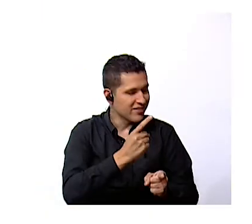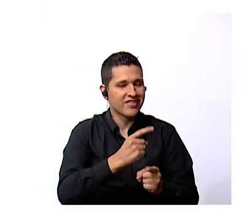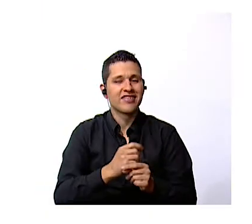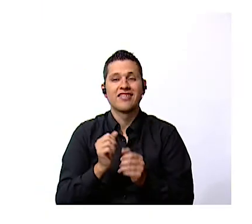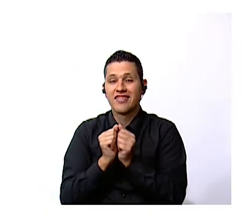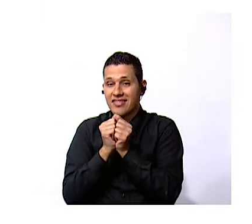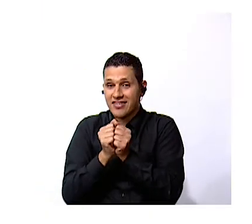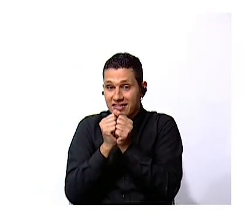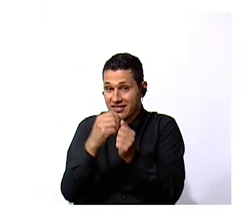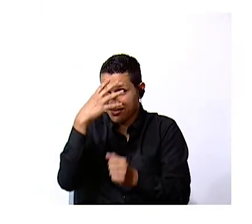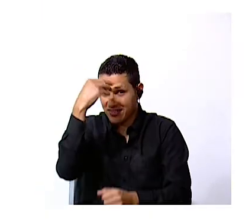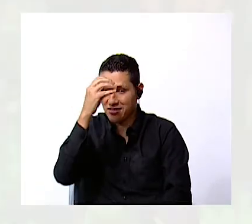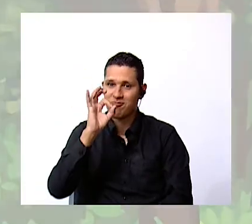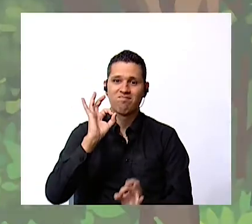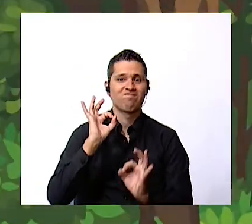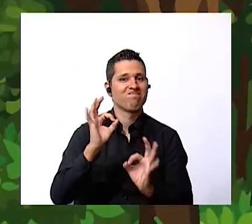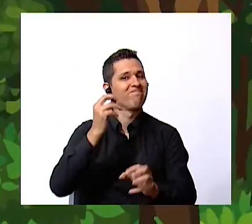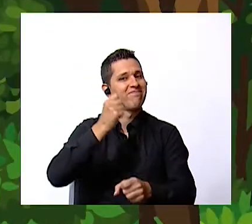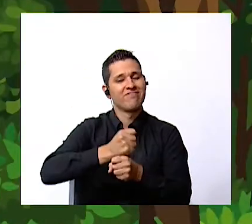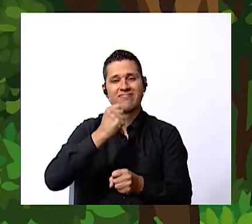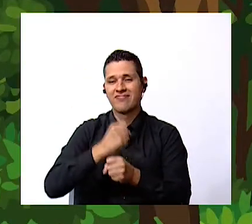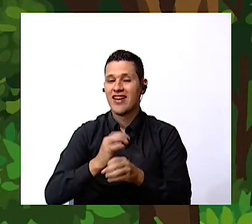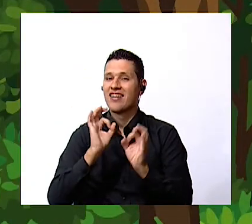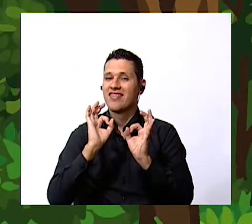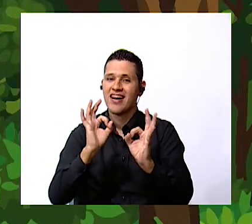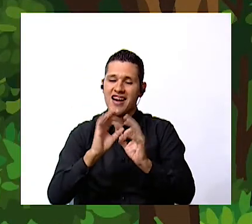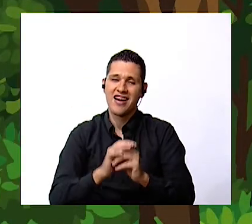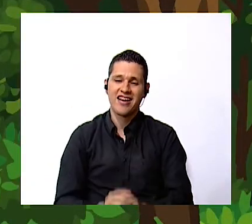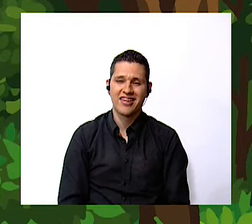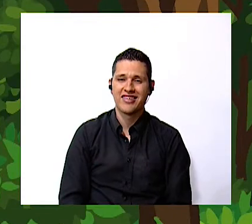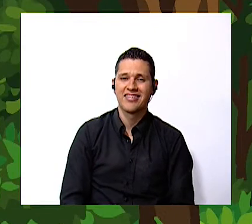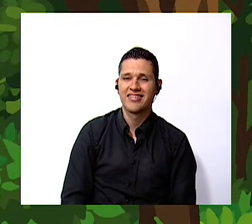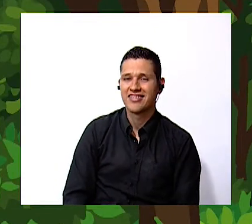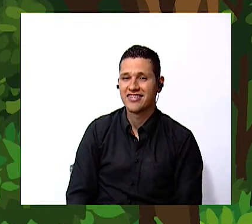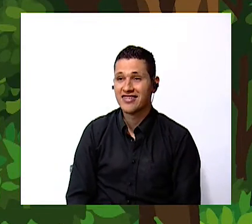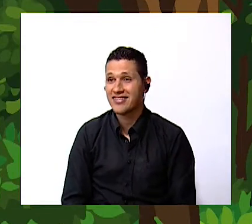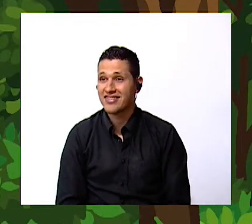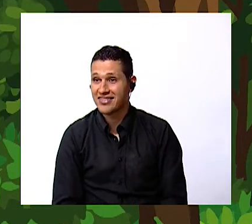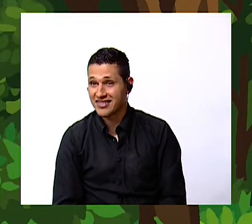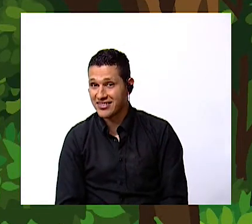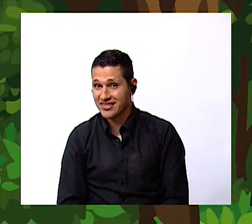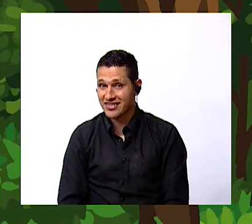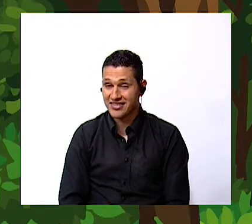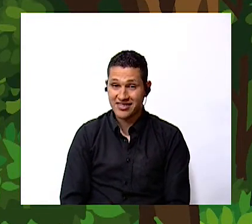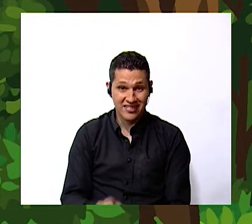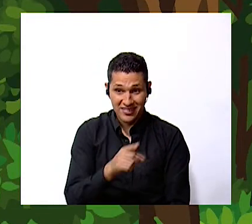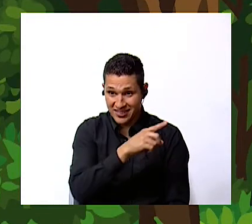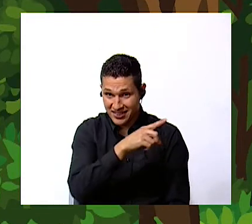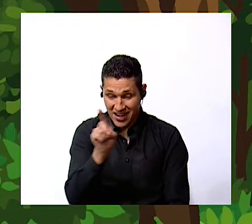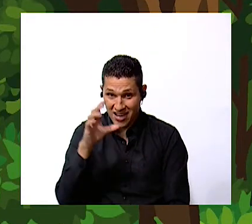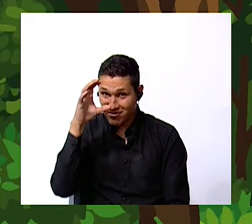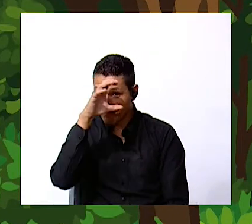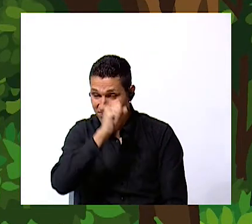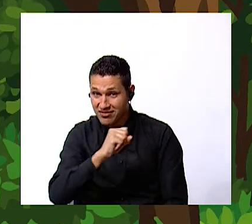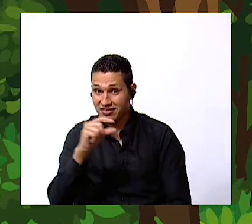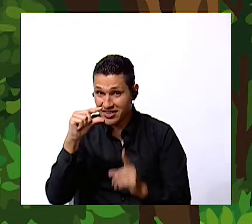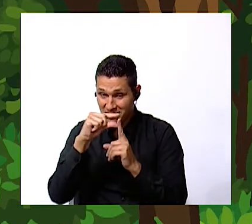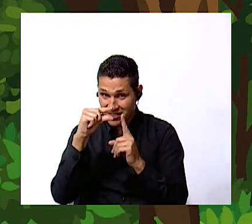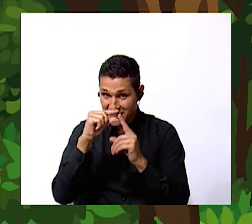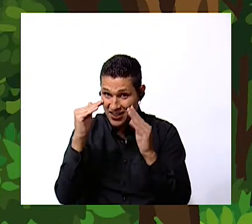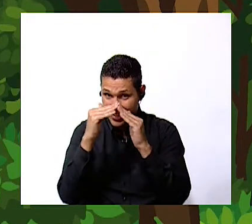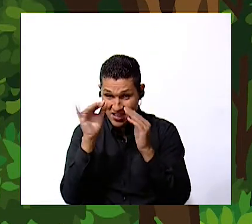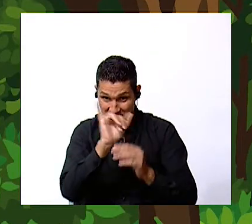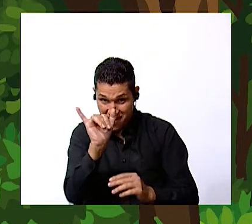good job maria well done did you get the word at home yes good